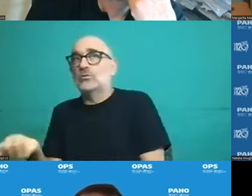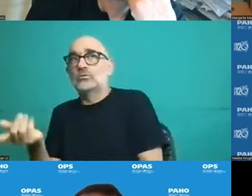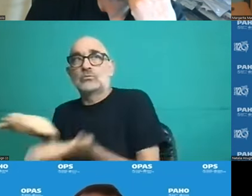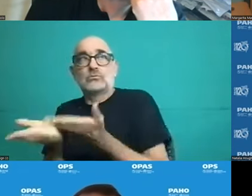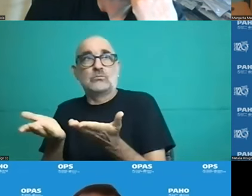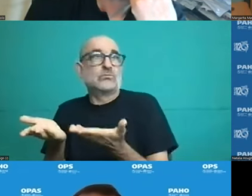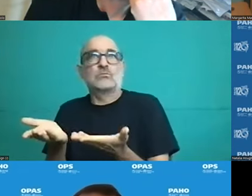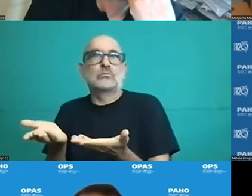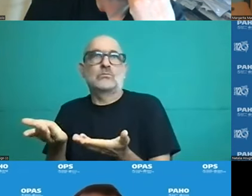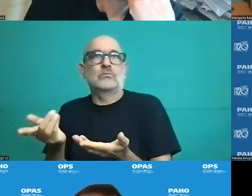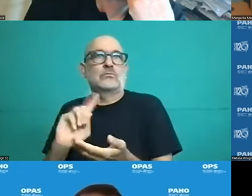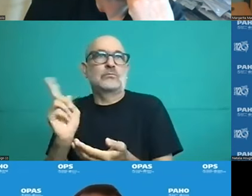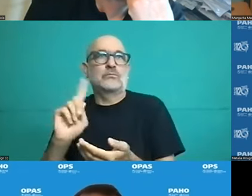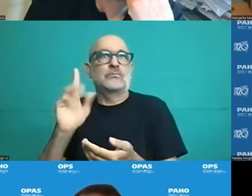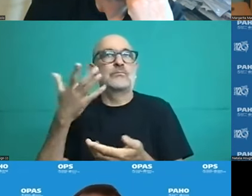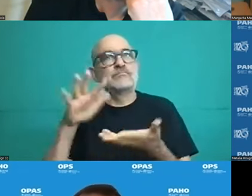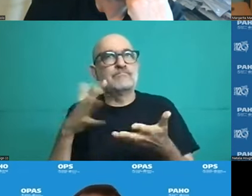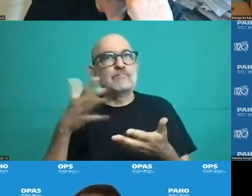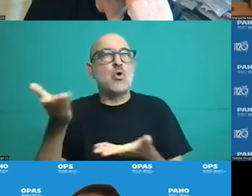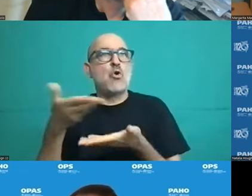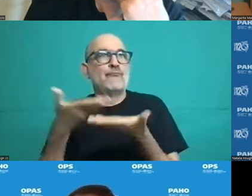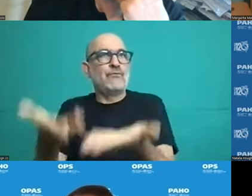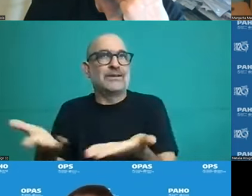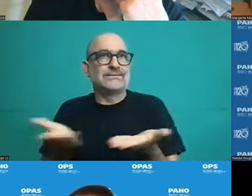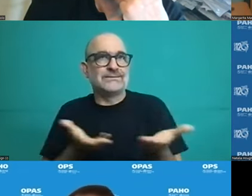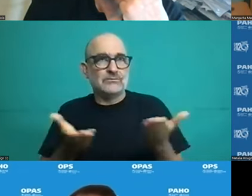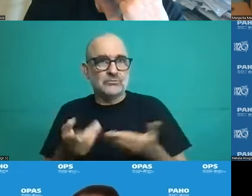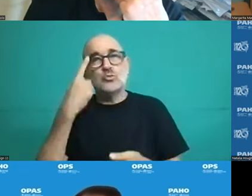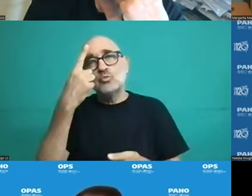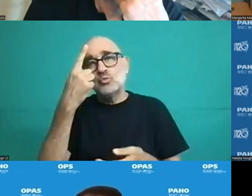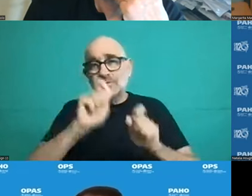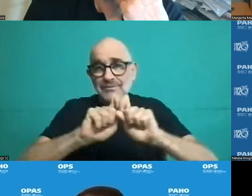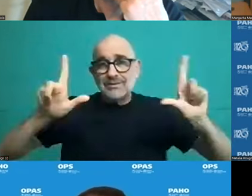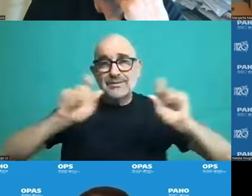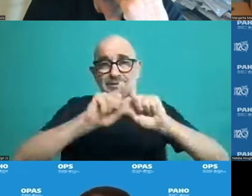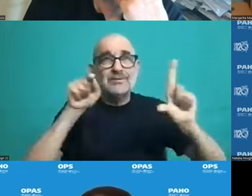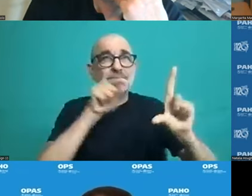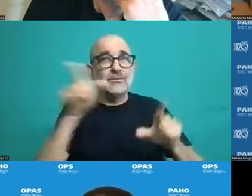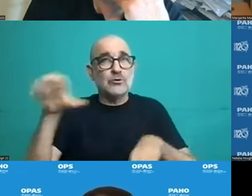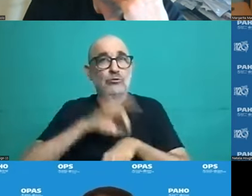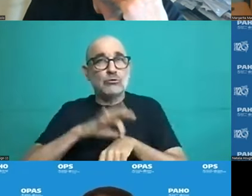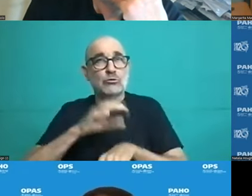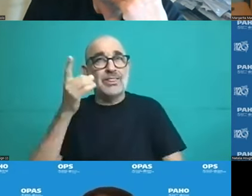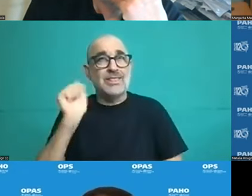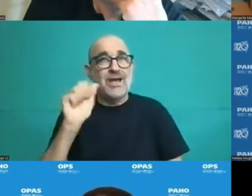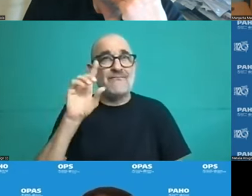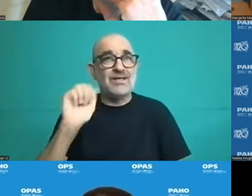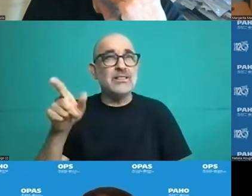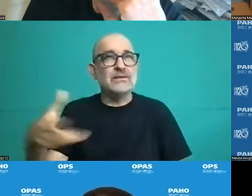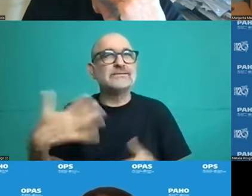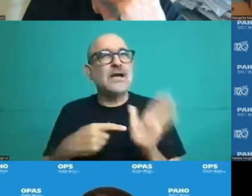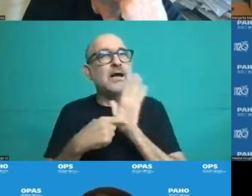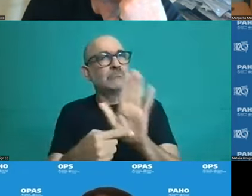it was seen that insurance companies were not forced to guarantee